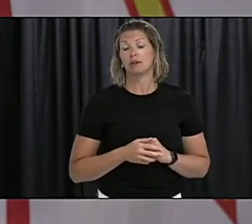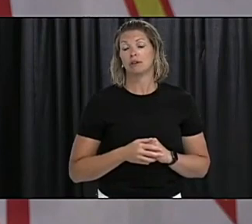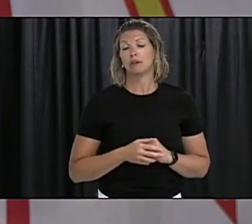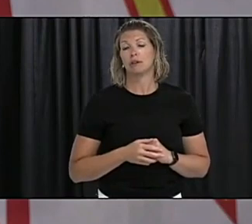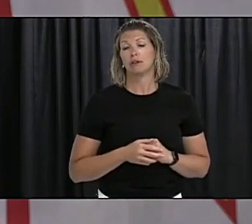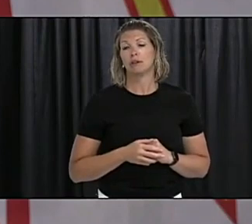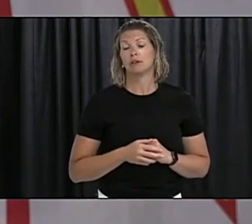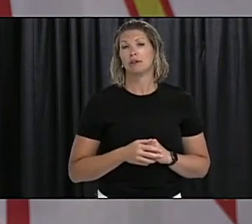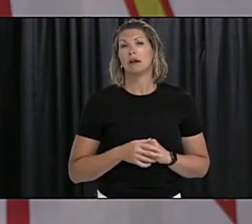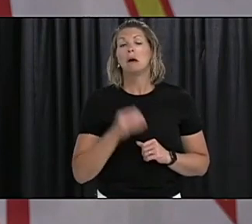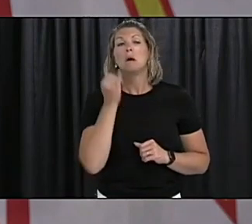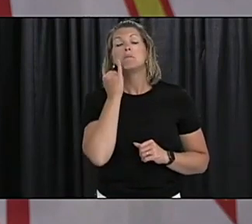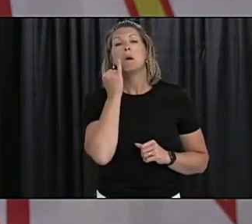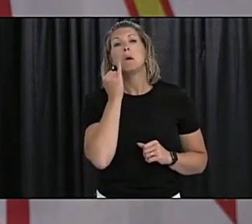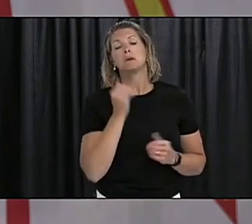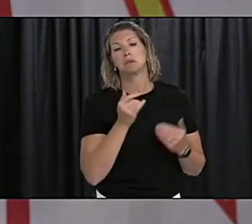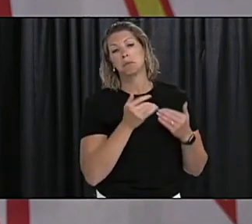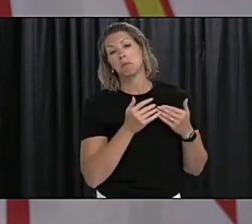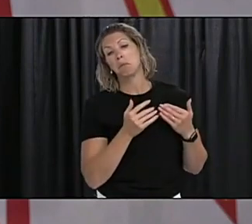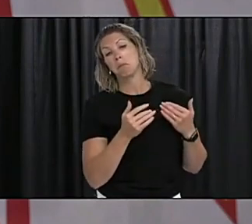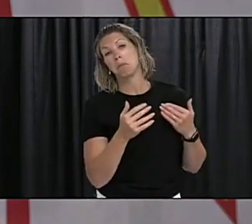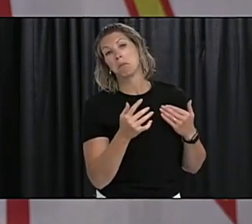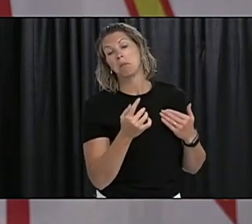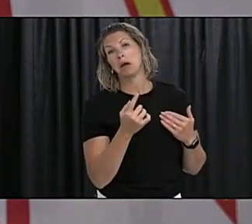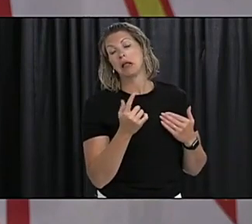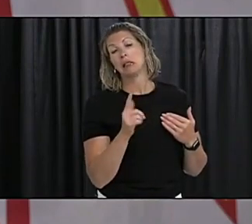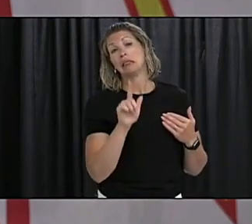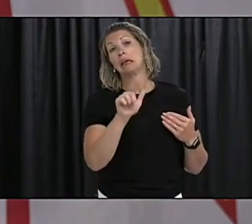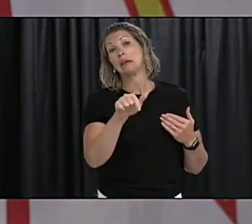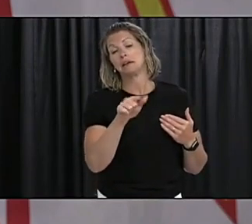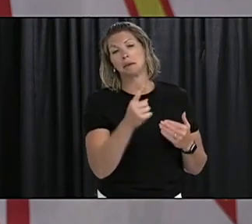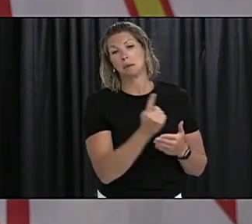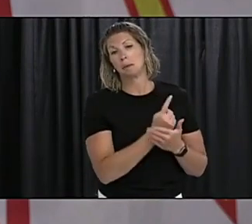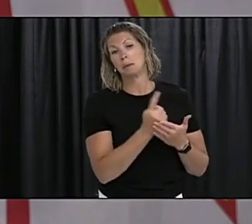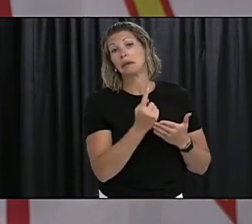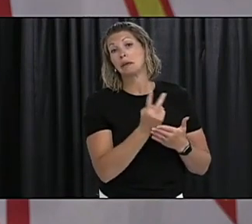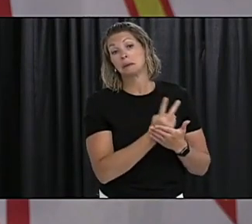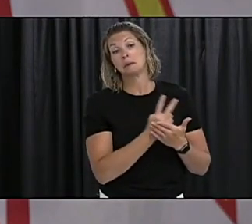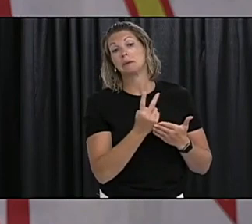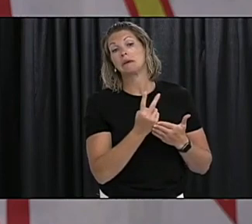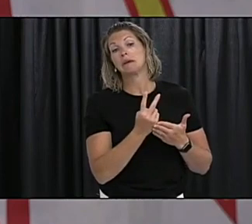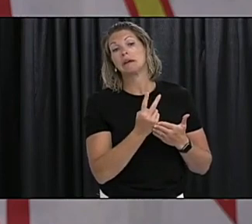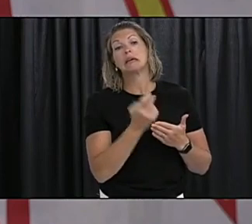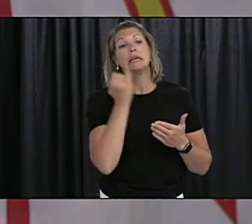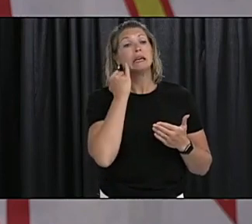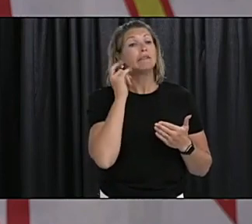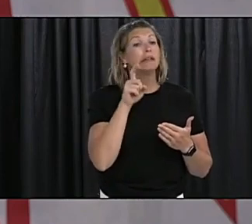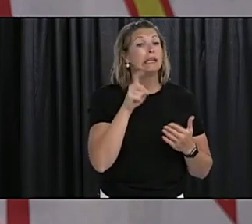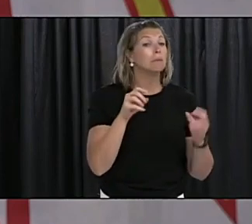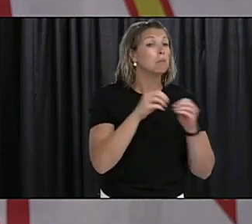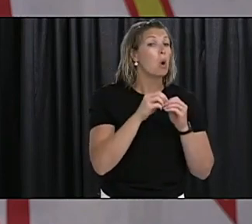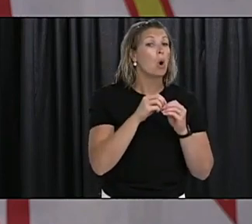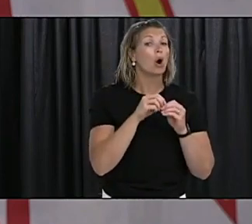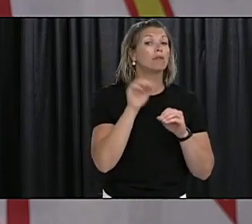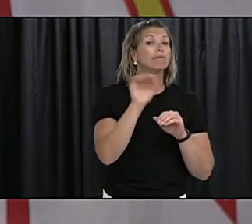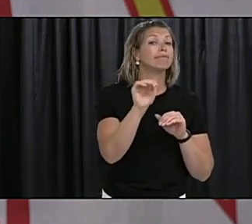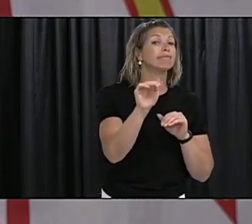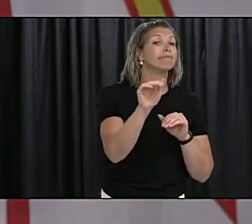a future point you know we have to do further contact tracing will be advised and asked to quarantine